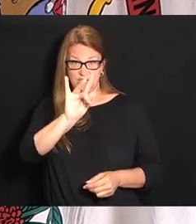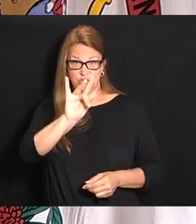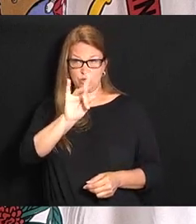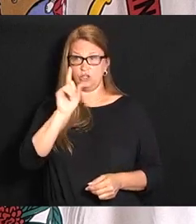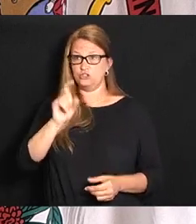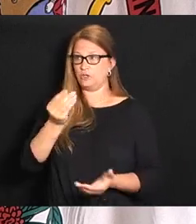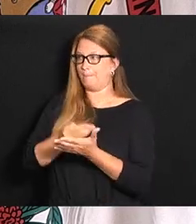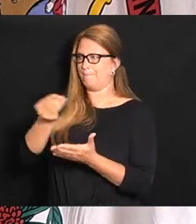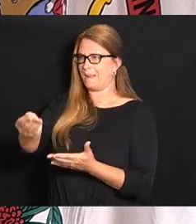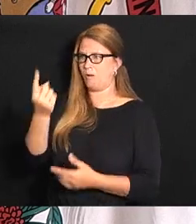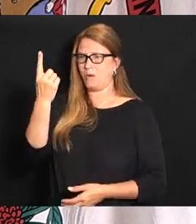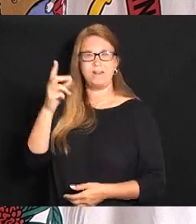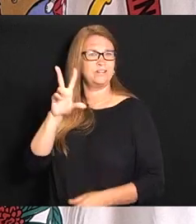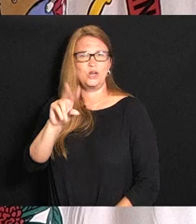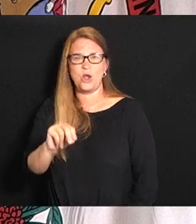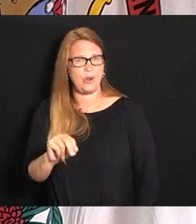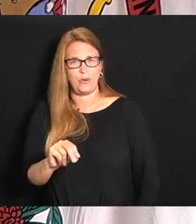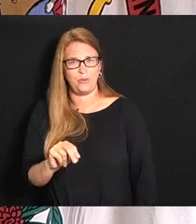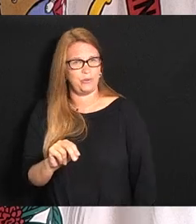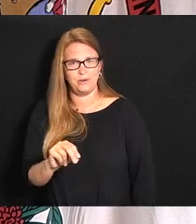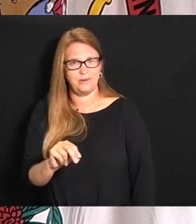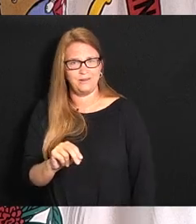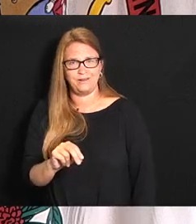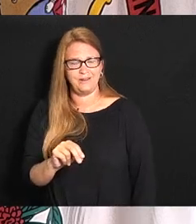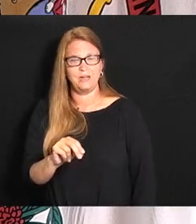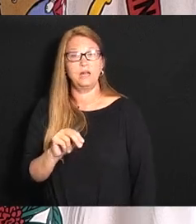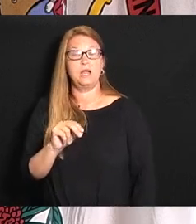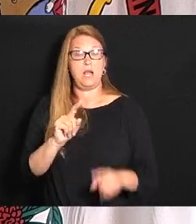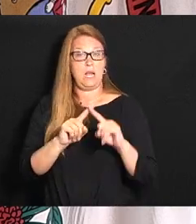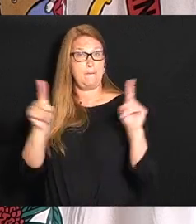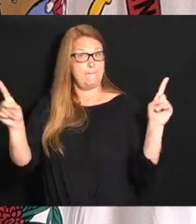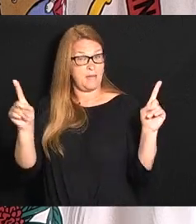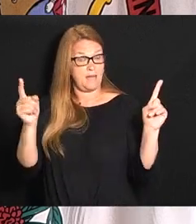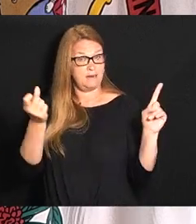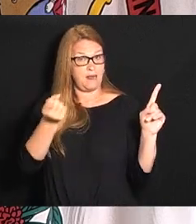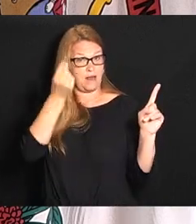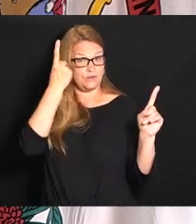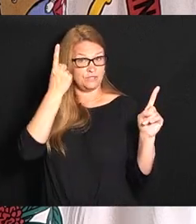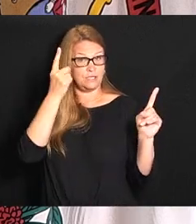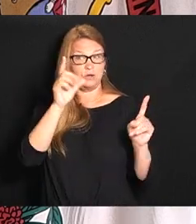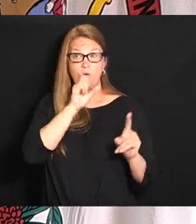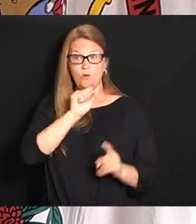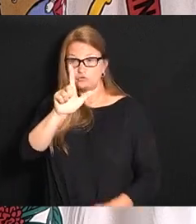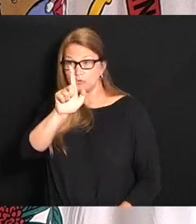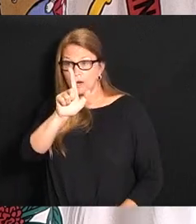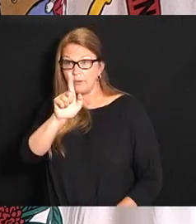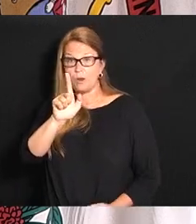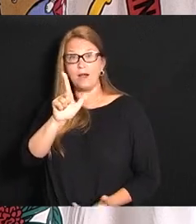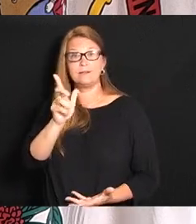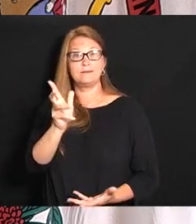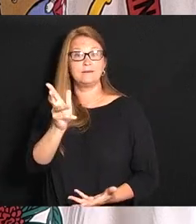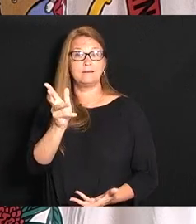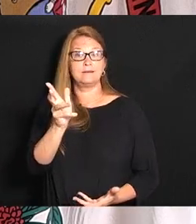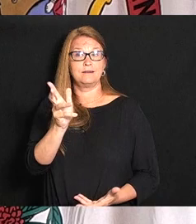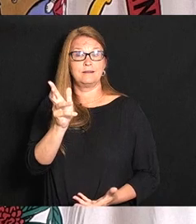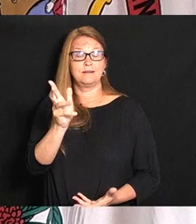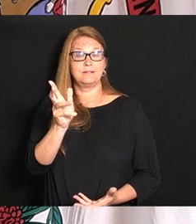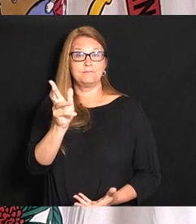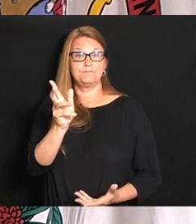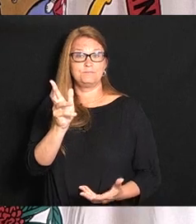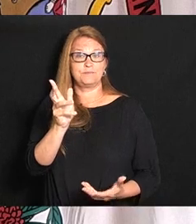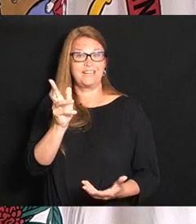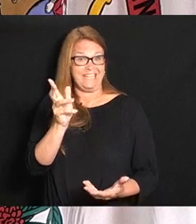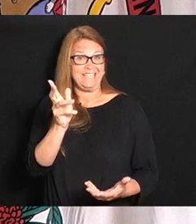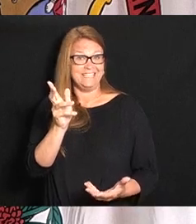buy an assault weapon I don't I have but from the standpoint of a 21 year old you know it's a different